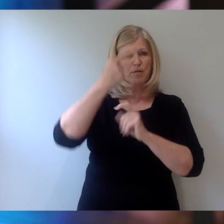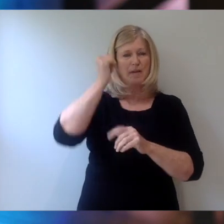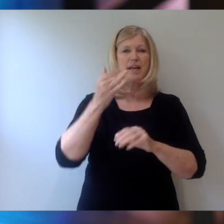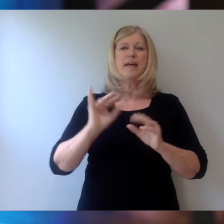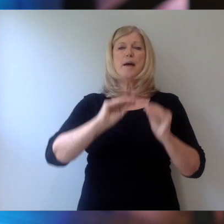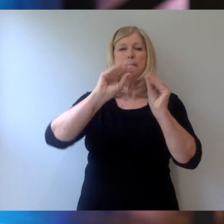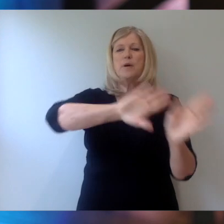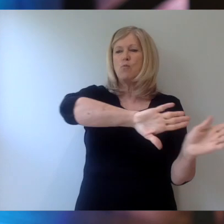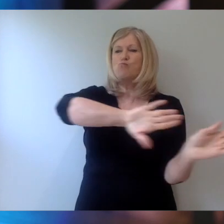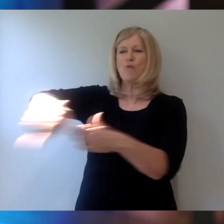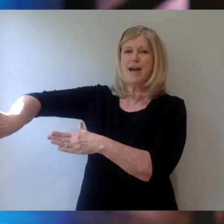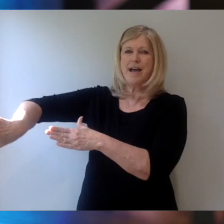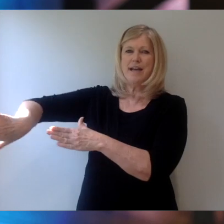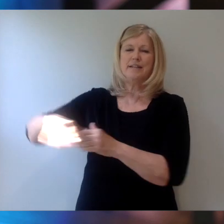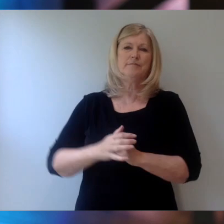away